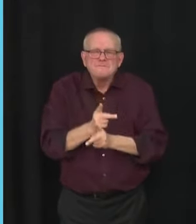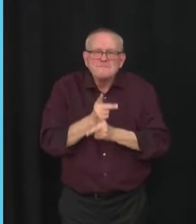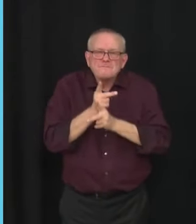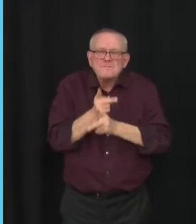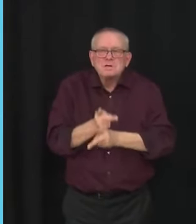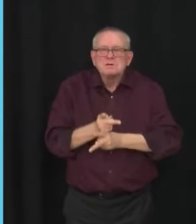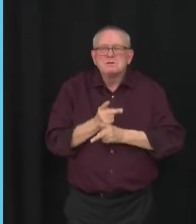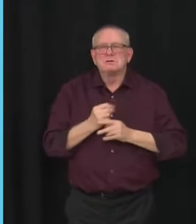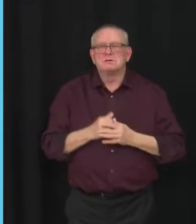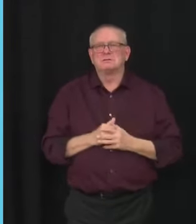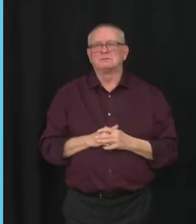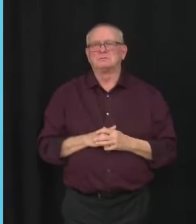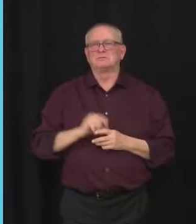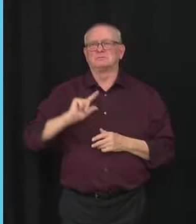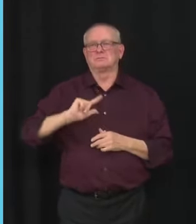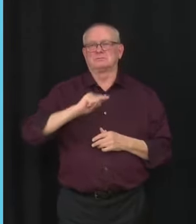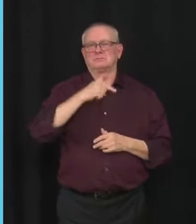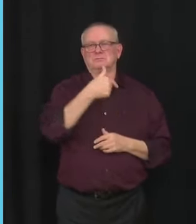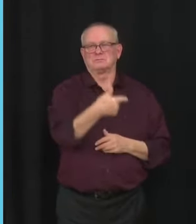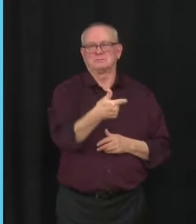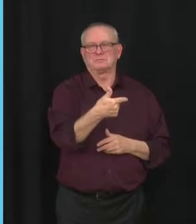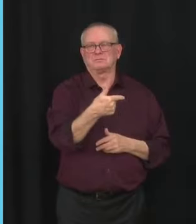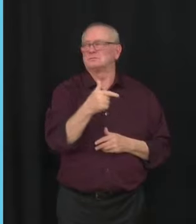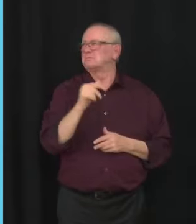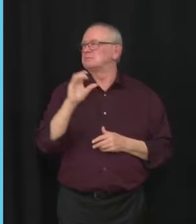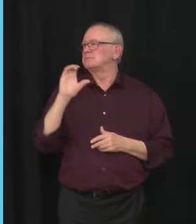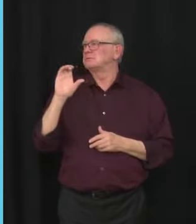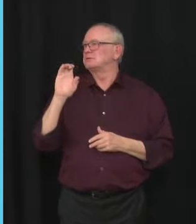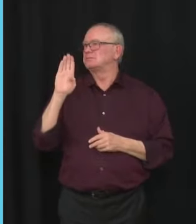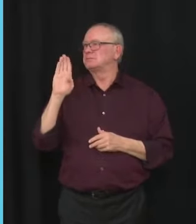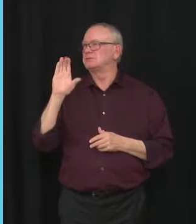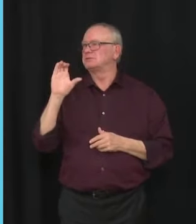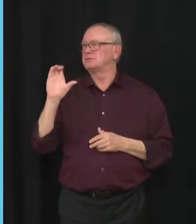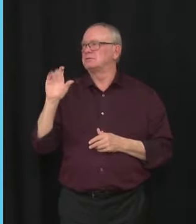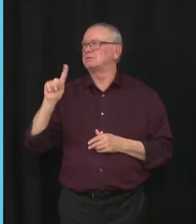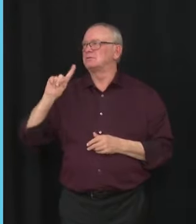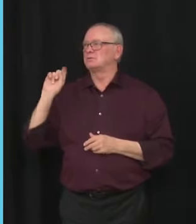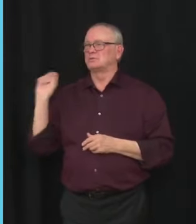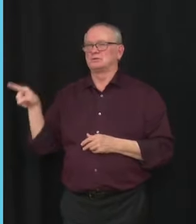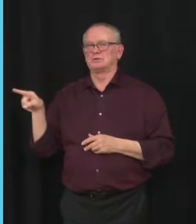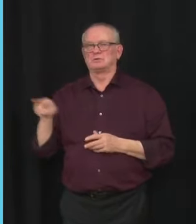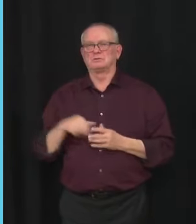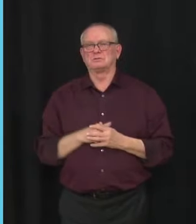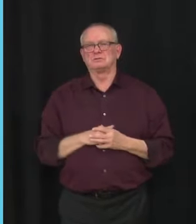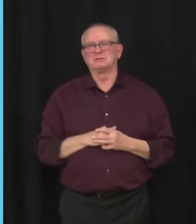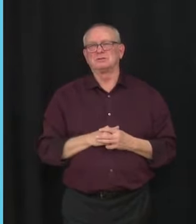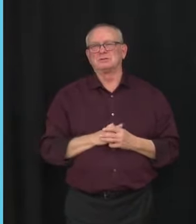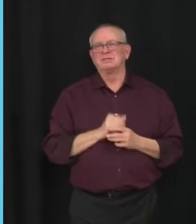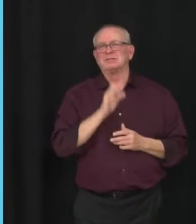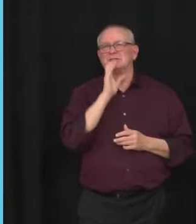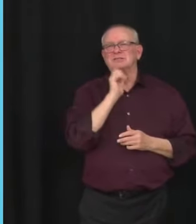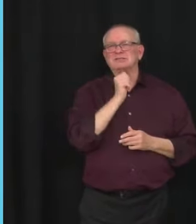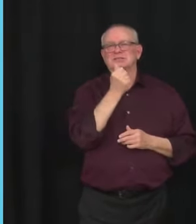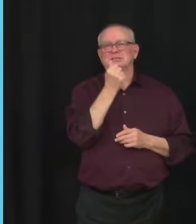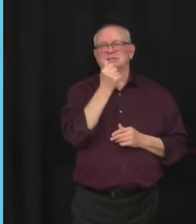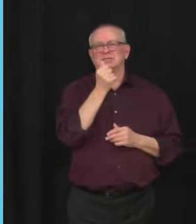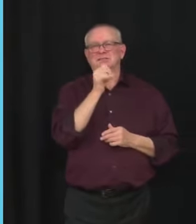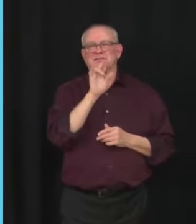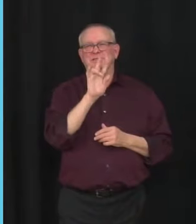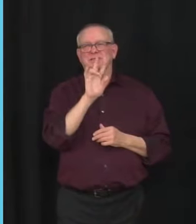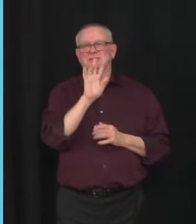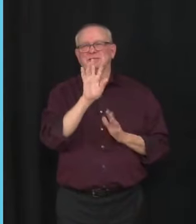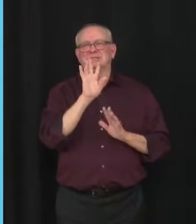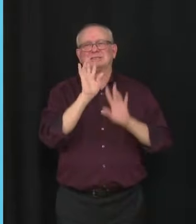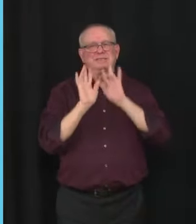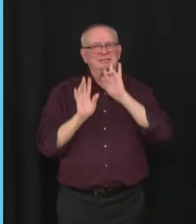Janet French from the CBC. Just to follow up on the schools. I mean the 7 to 14 shots that went into schools that was quite a while after those shots were